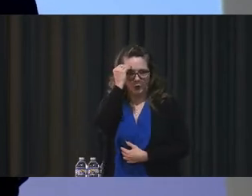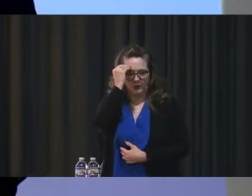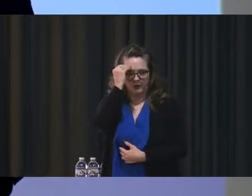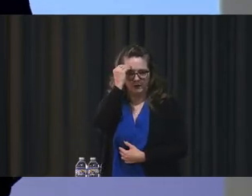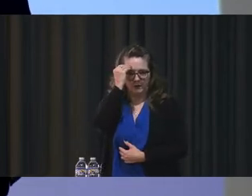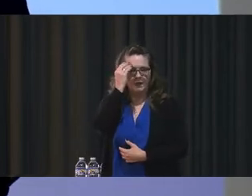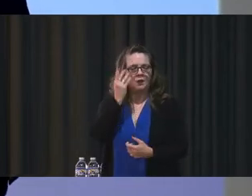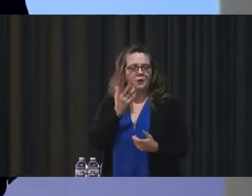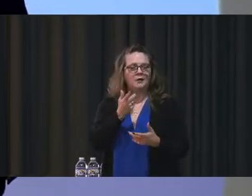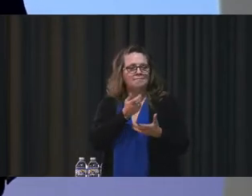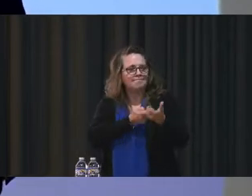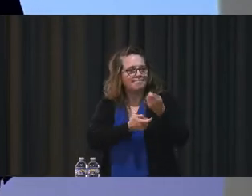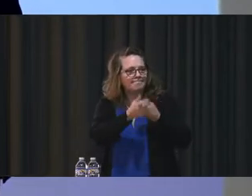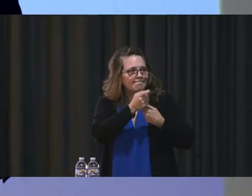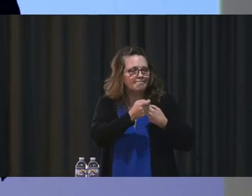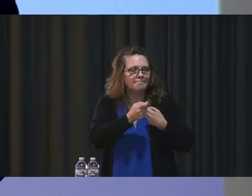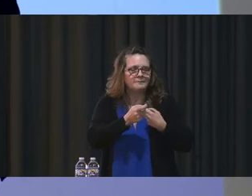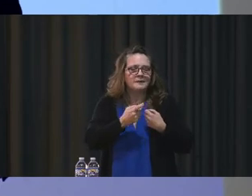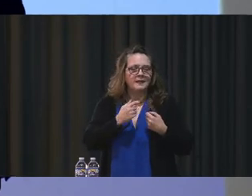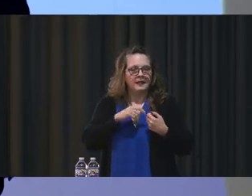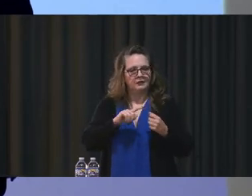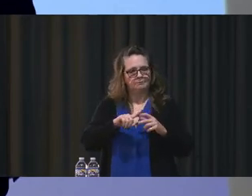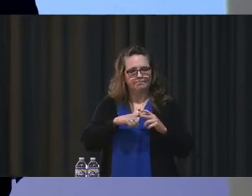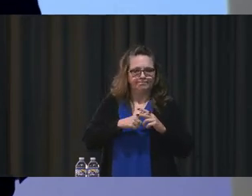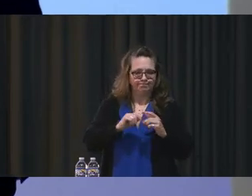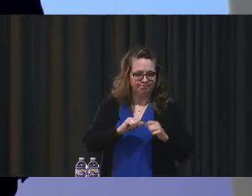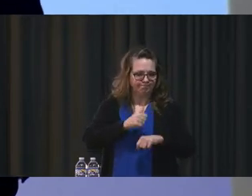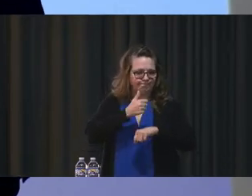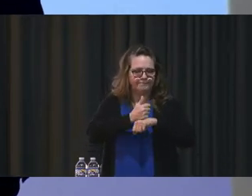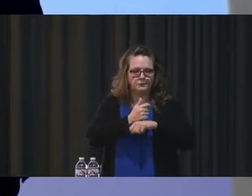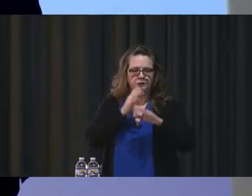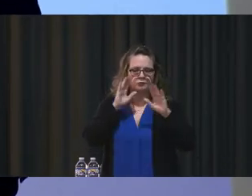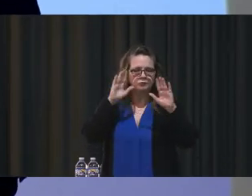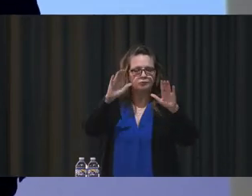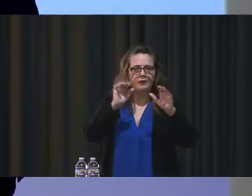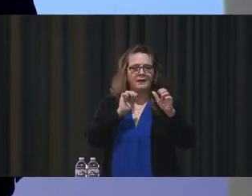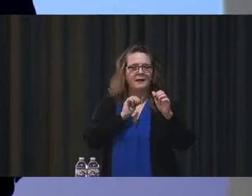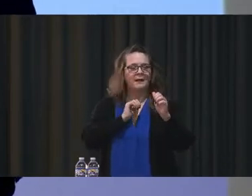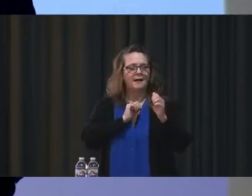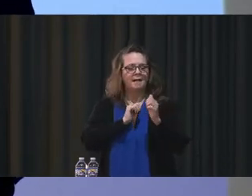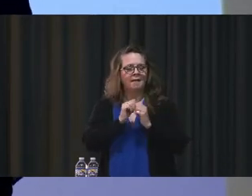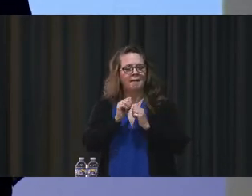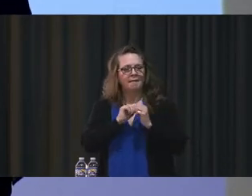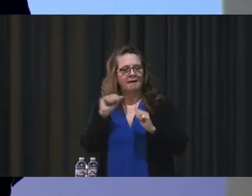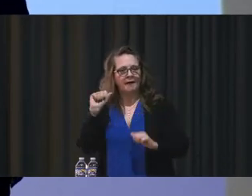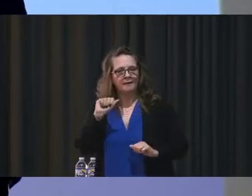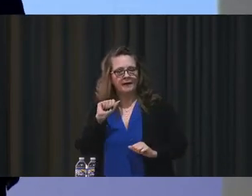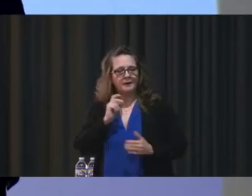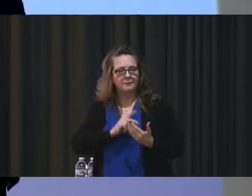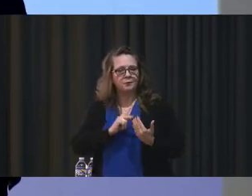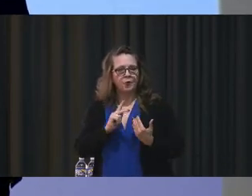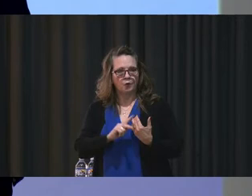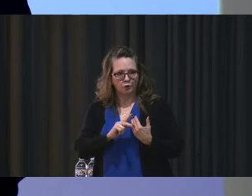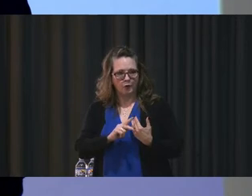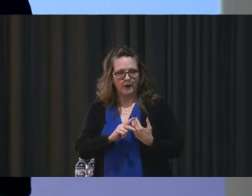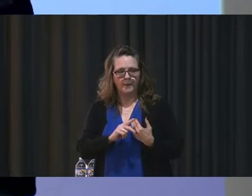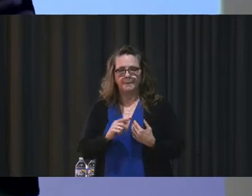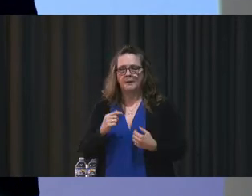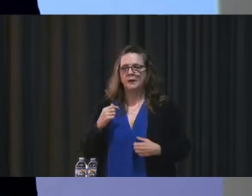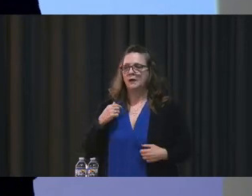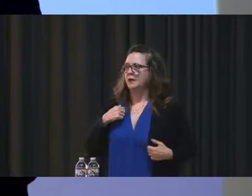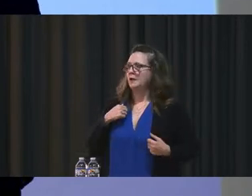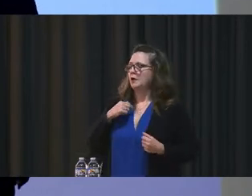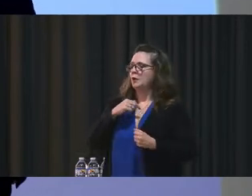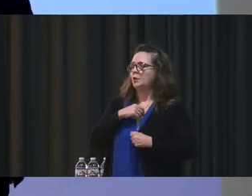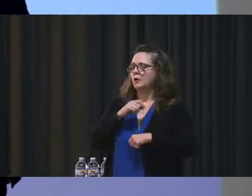great athletic programs. And those are the things that I think we will be working towards, whether it's through our